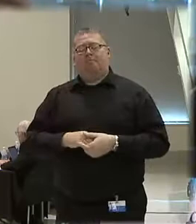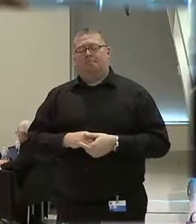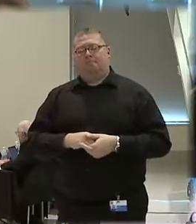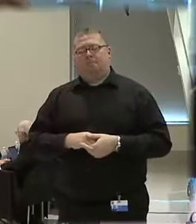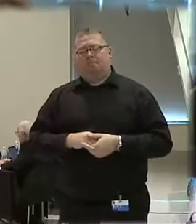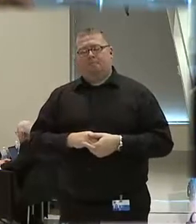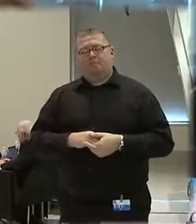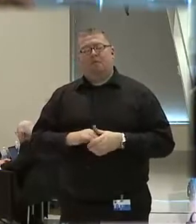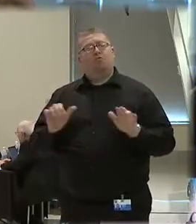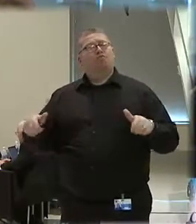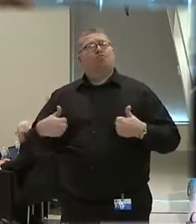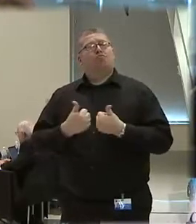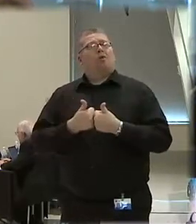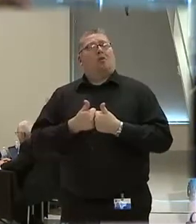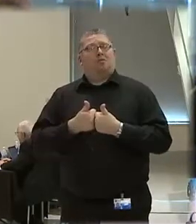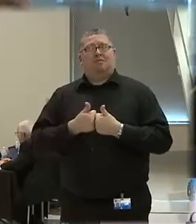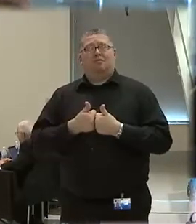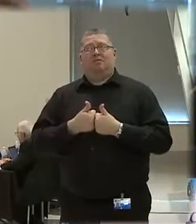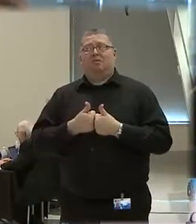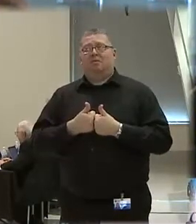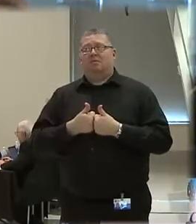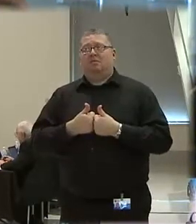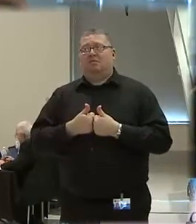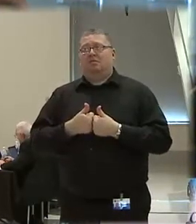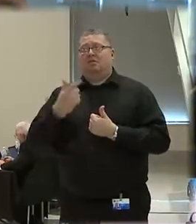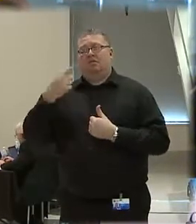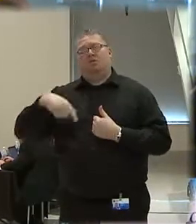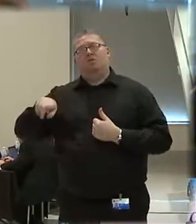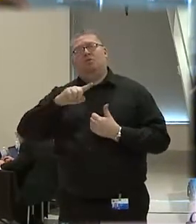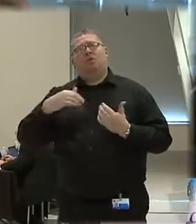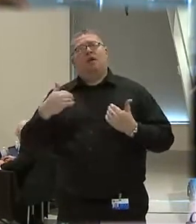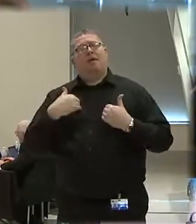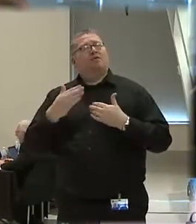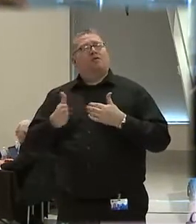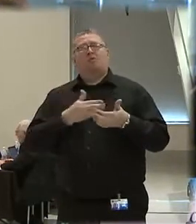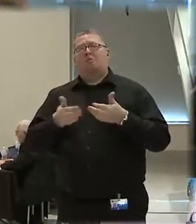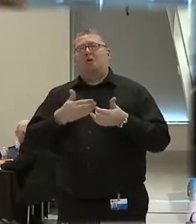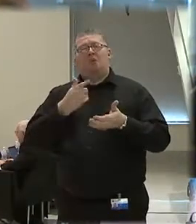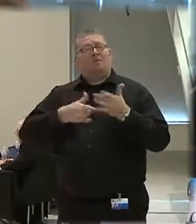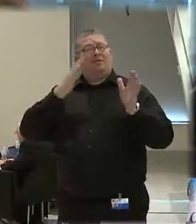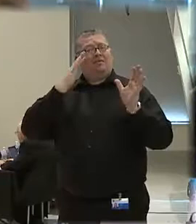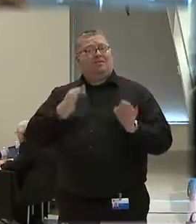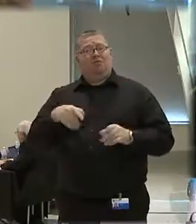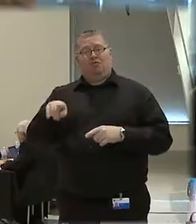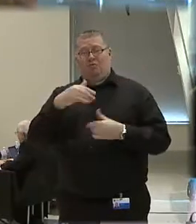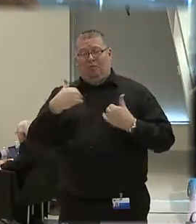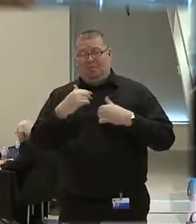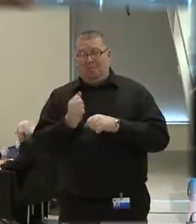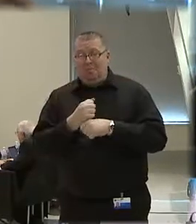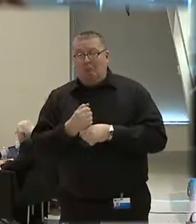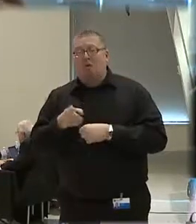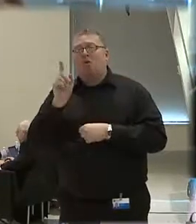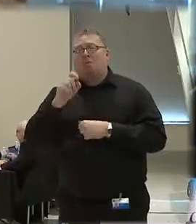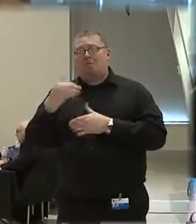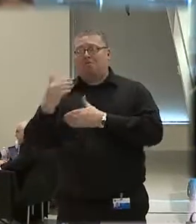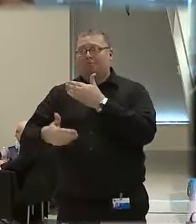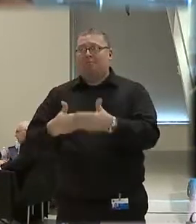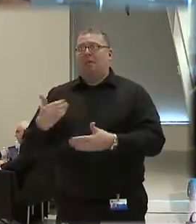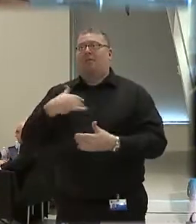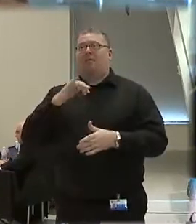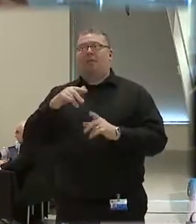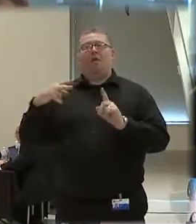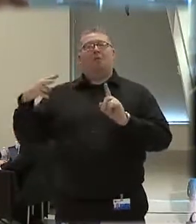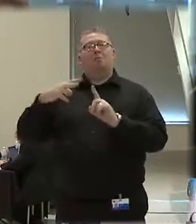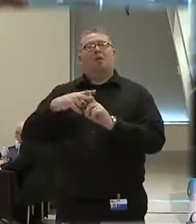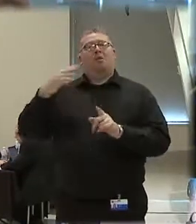the challenge is that you have, no matter what decision you make, you're going to have an allegation that